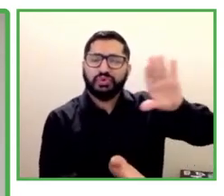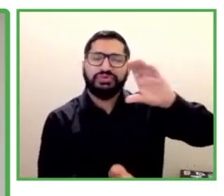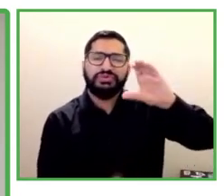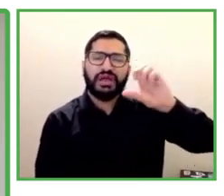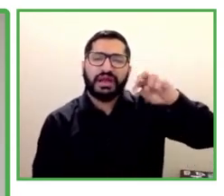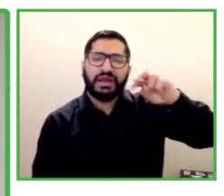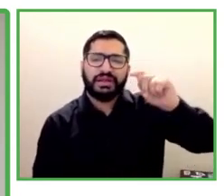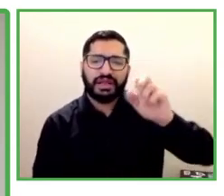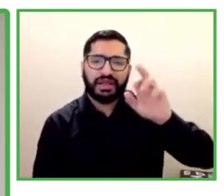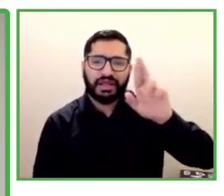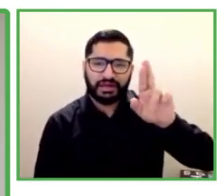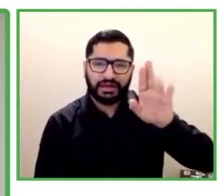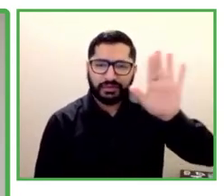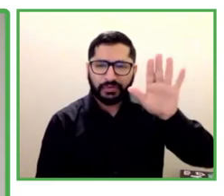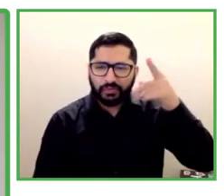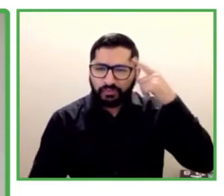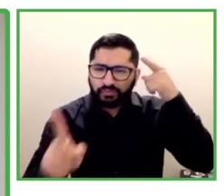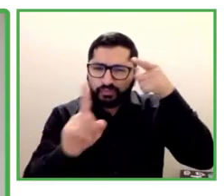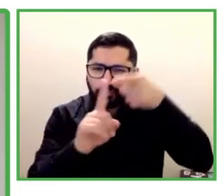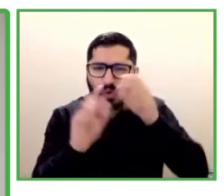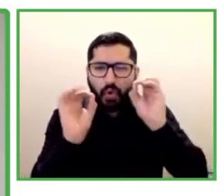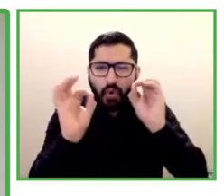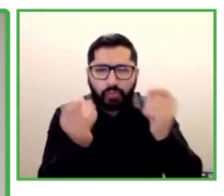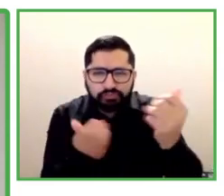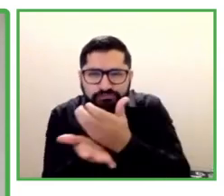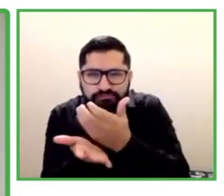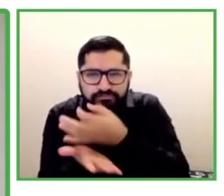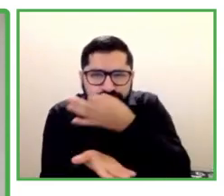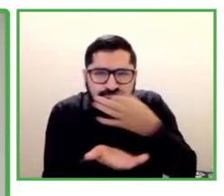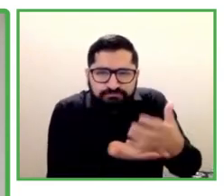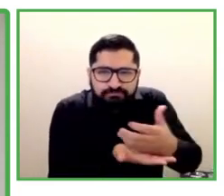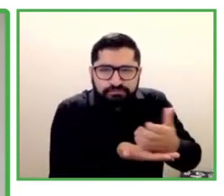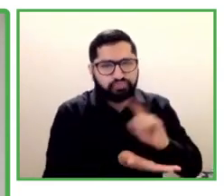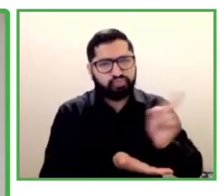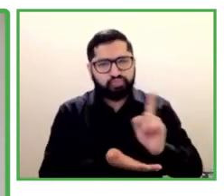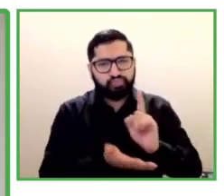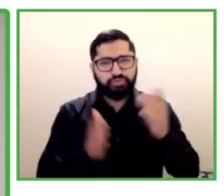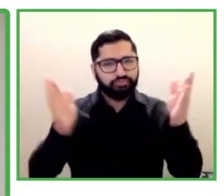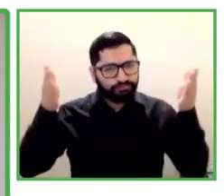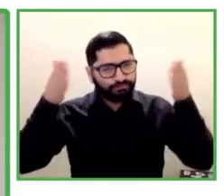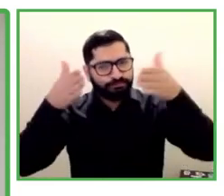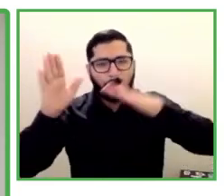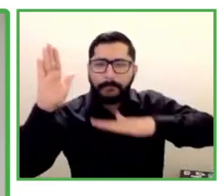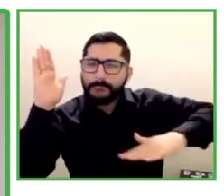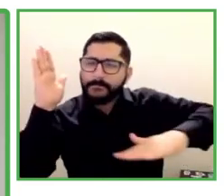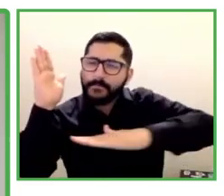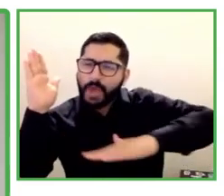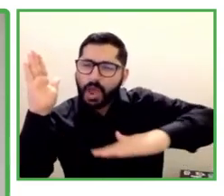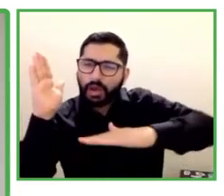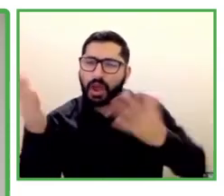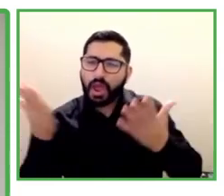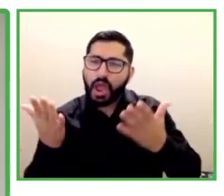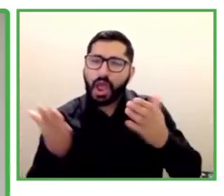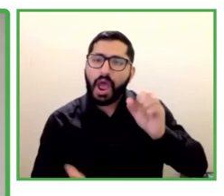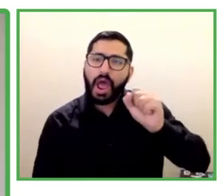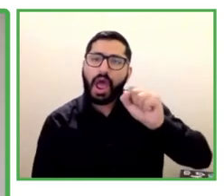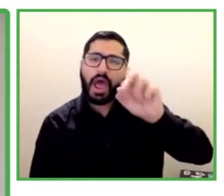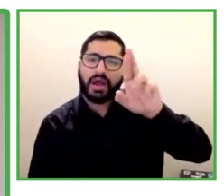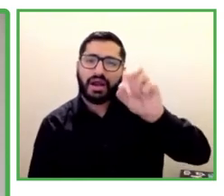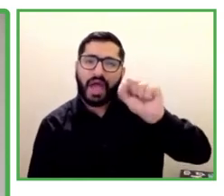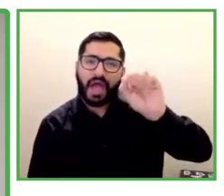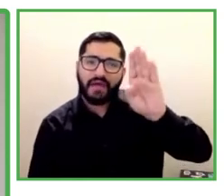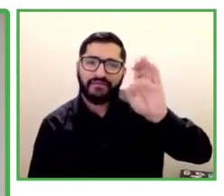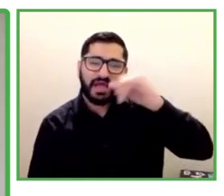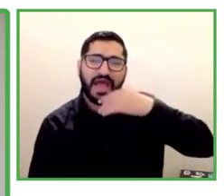was conferred the prestigious doctor of letters honorary degree after her PhD from University